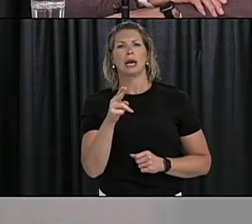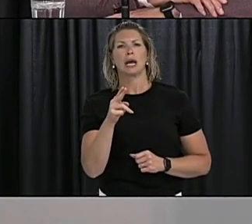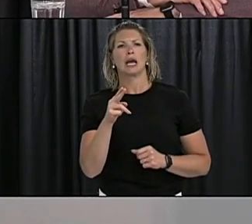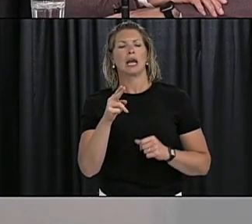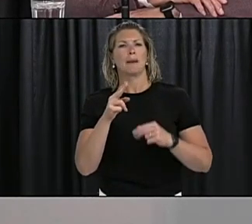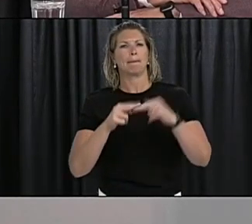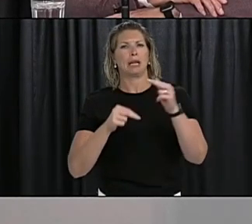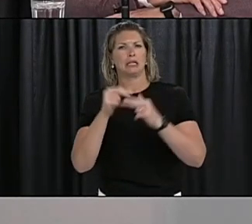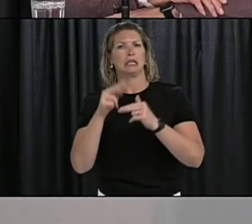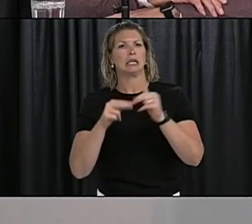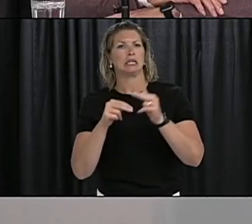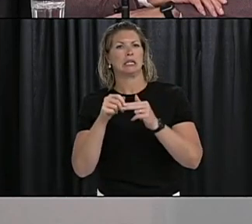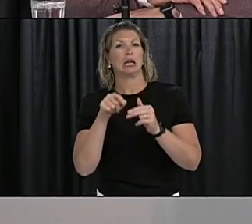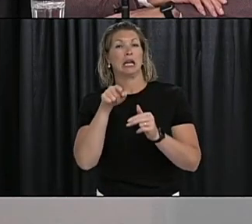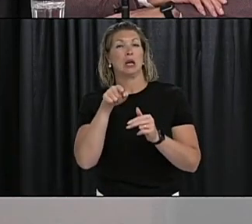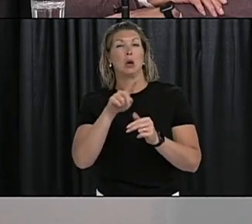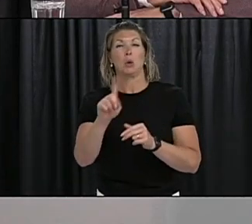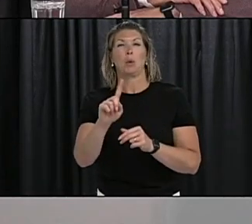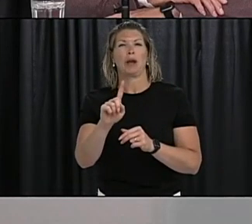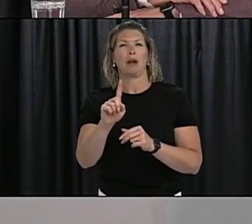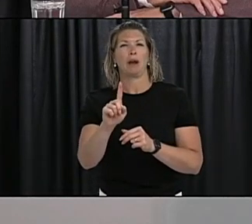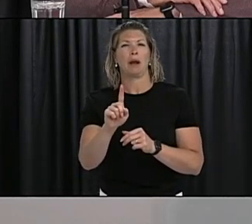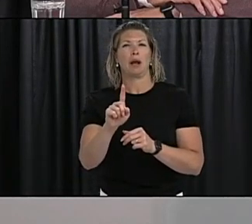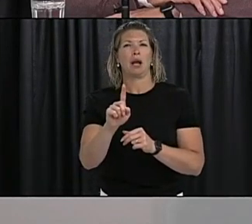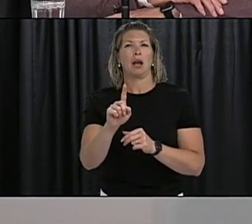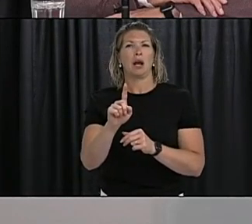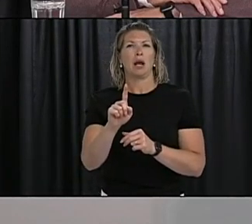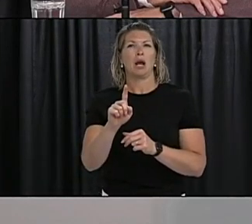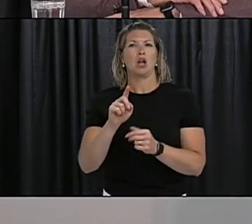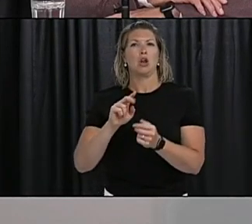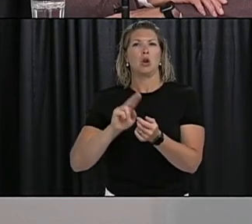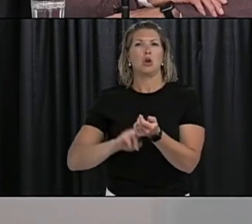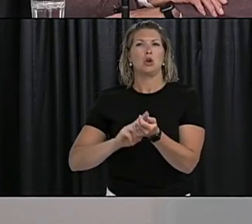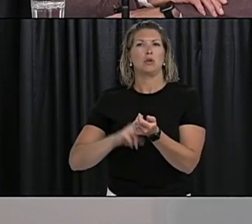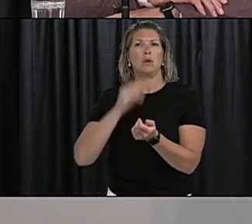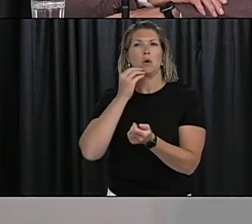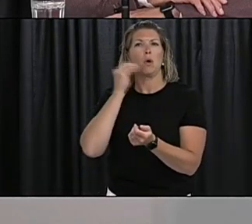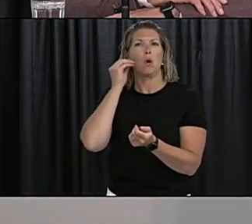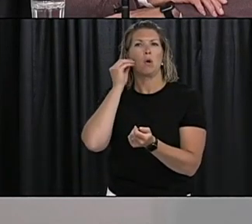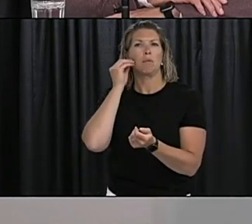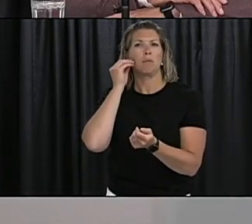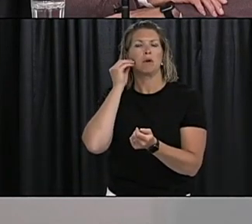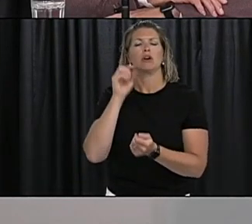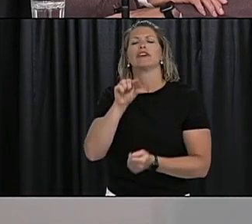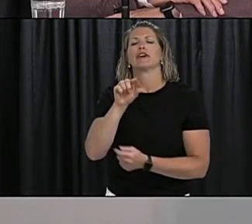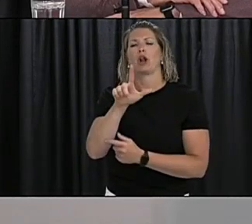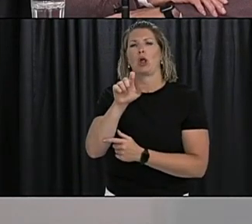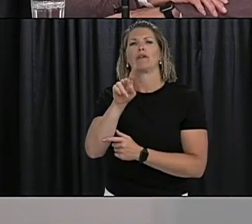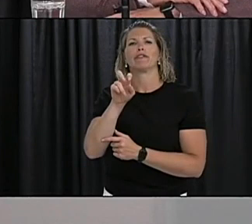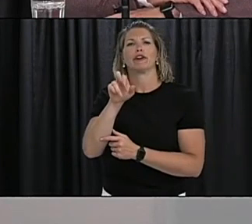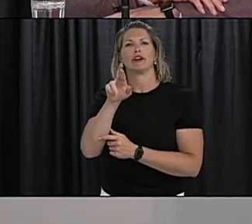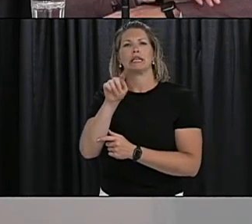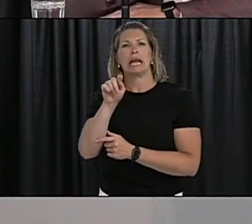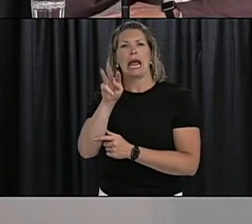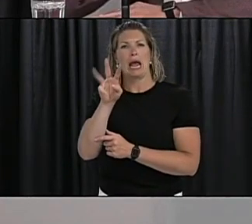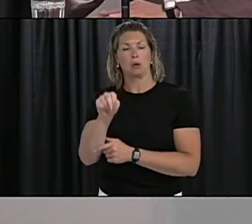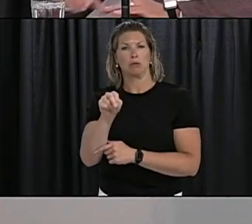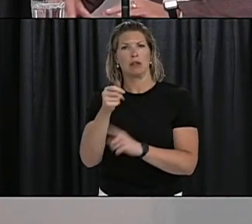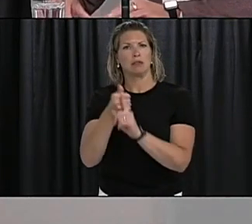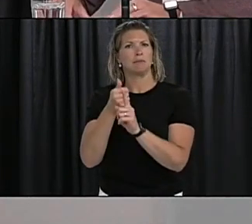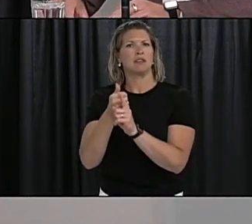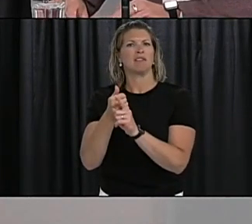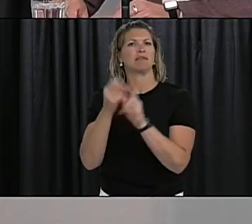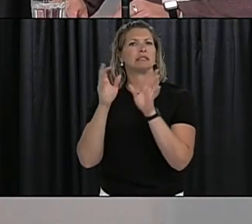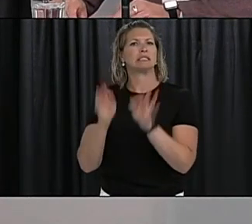they are no longer accepting any visitors because of concerns about cases in the area have long-term care and other